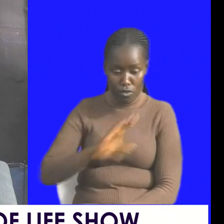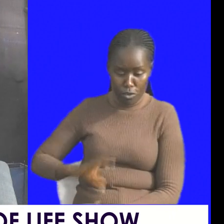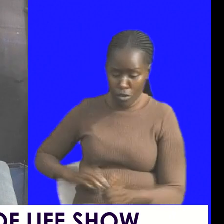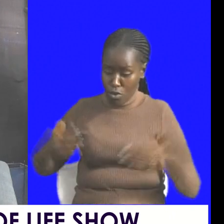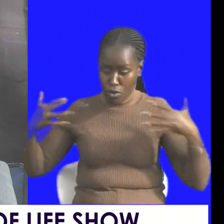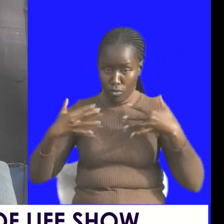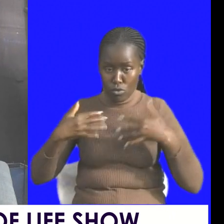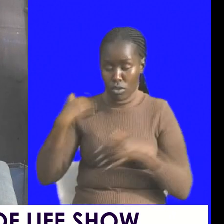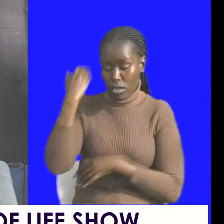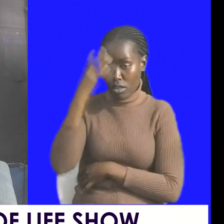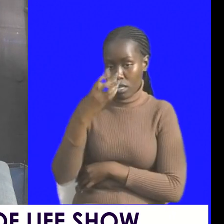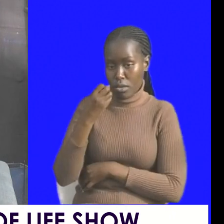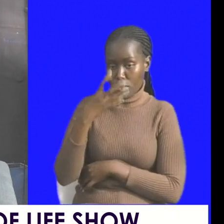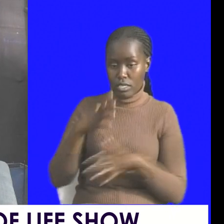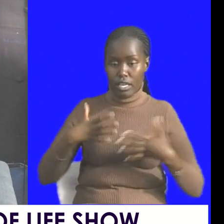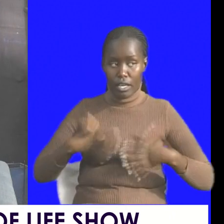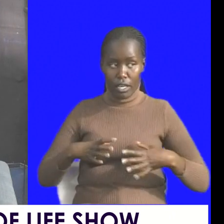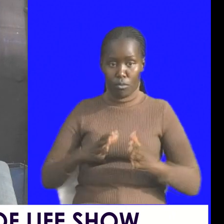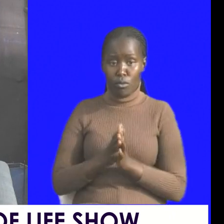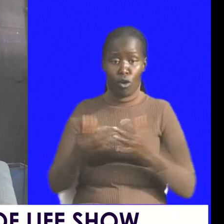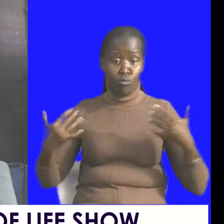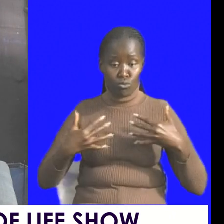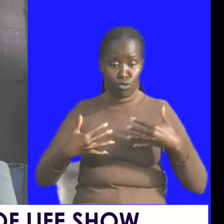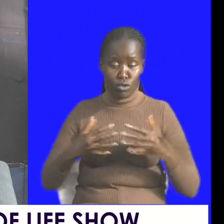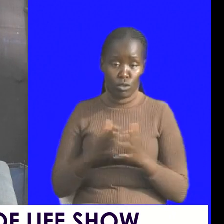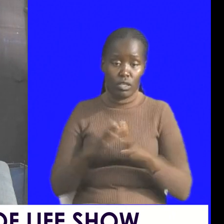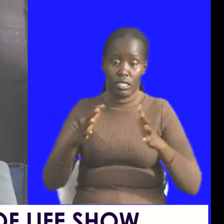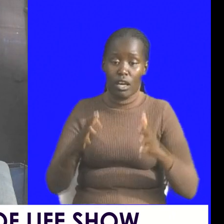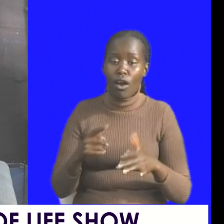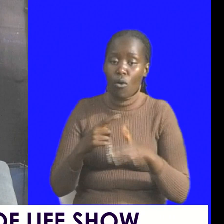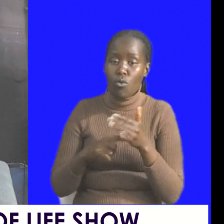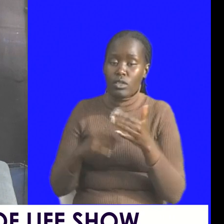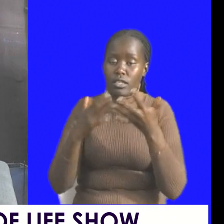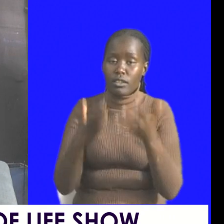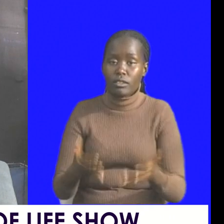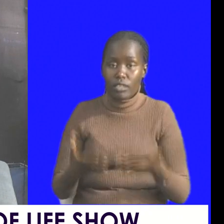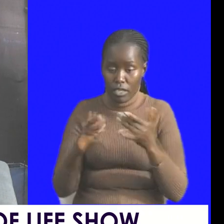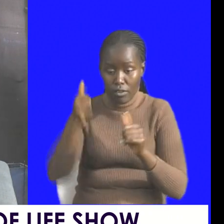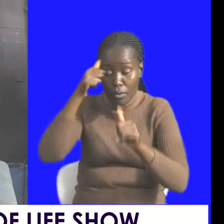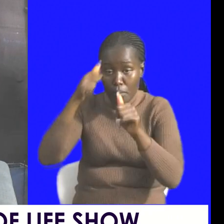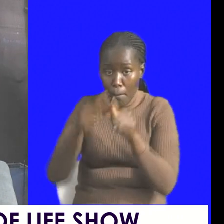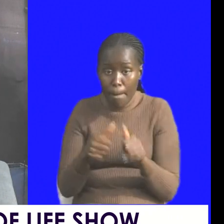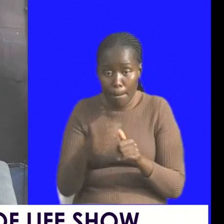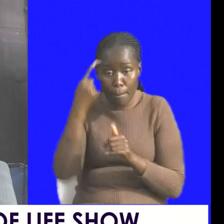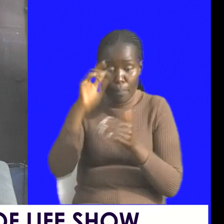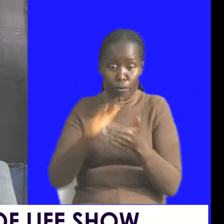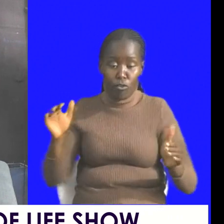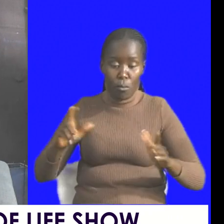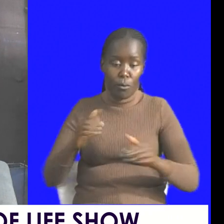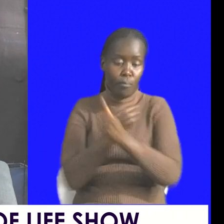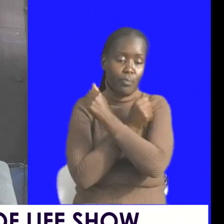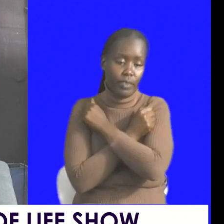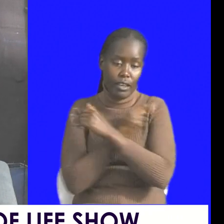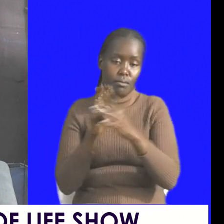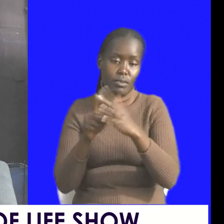at the beauty in people you will be shocked at what they have to give remember for more love start giving